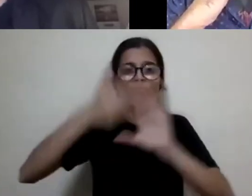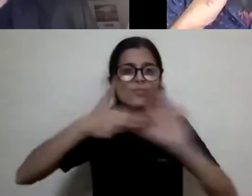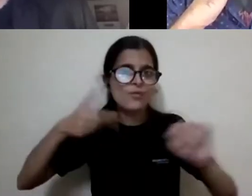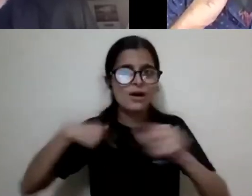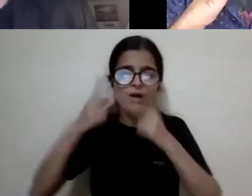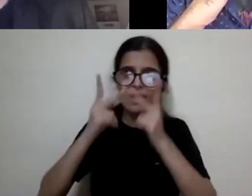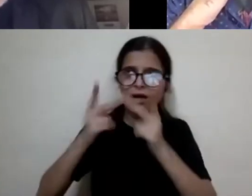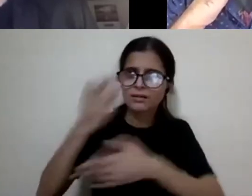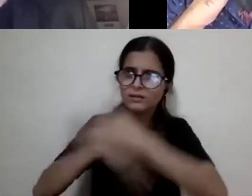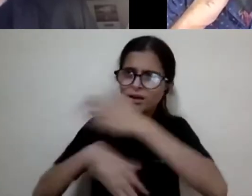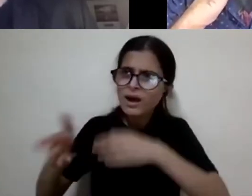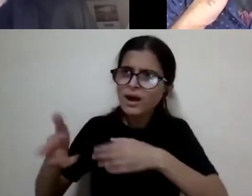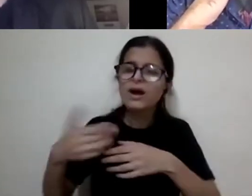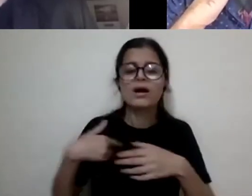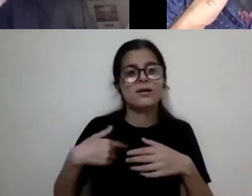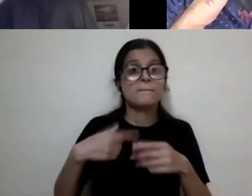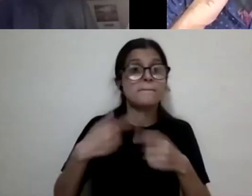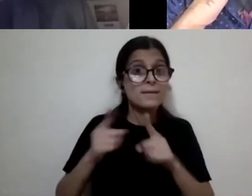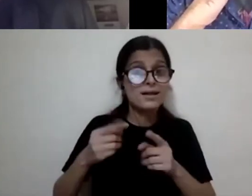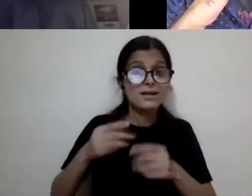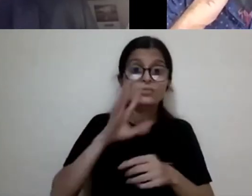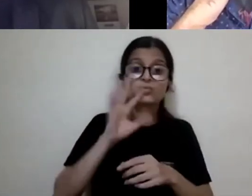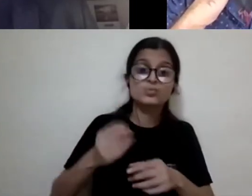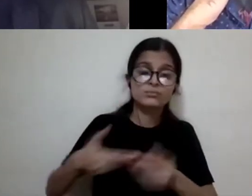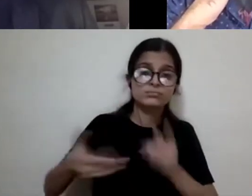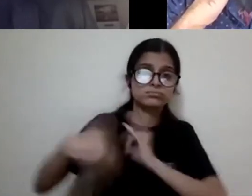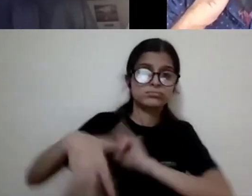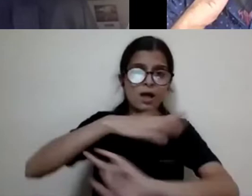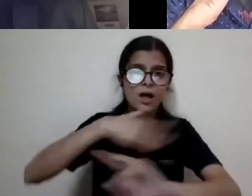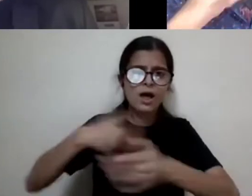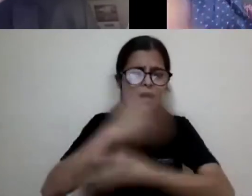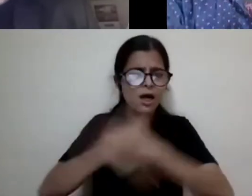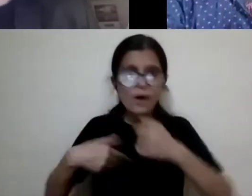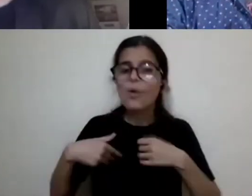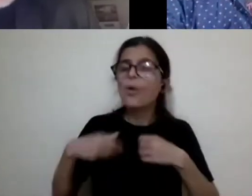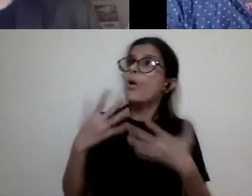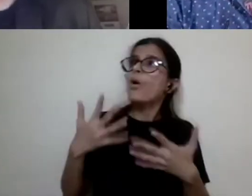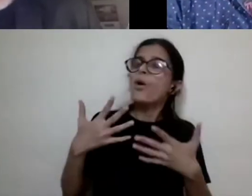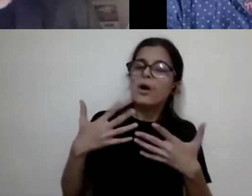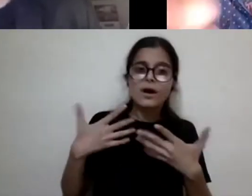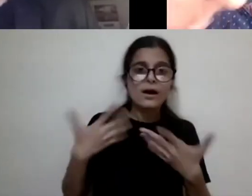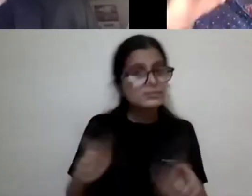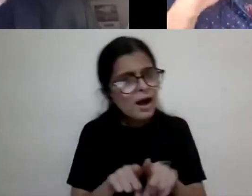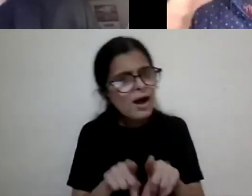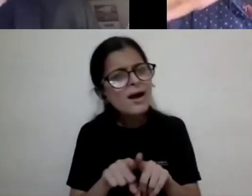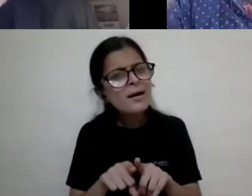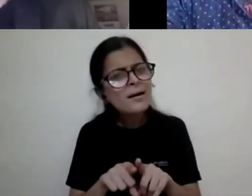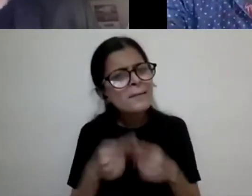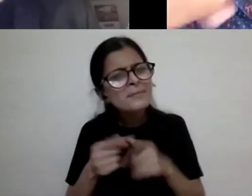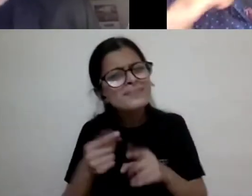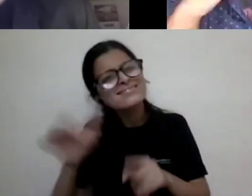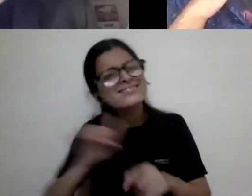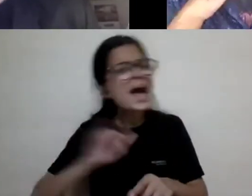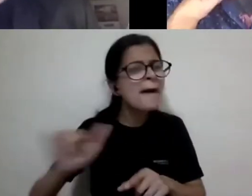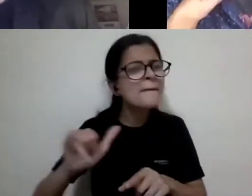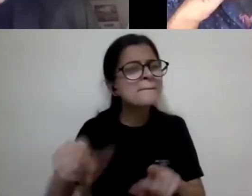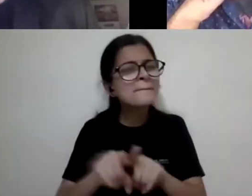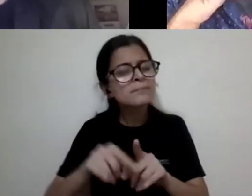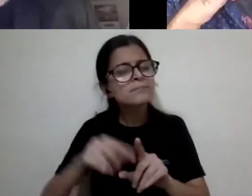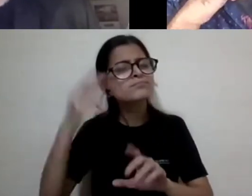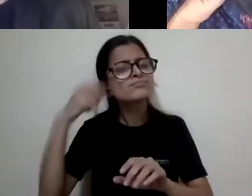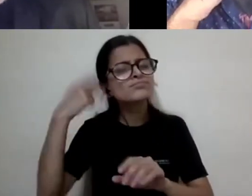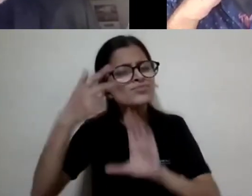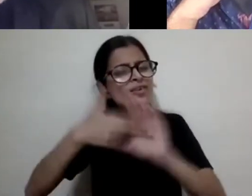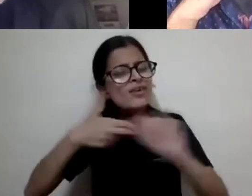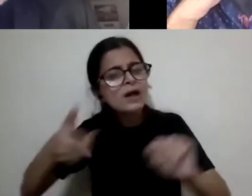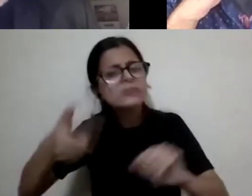the disability, that's a very different world from one where there's a disabled person who's going about their business in the movie. And that's not the plot of the movie.